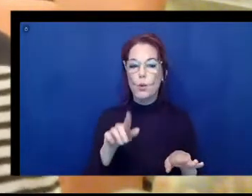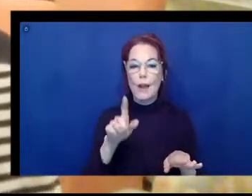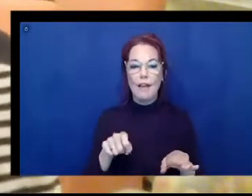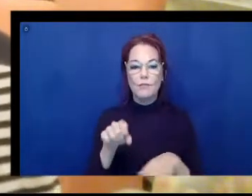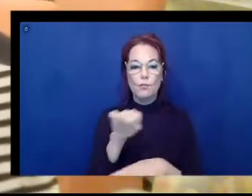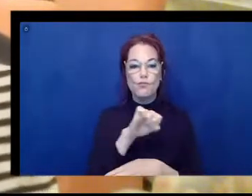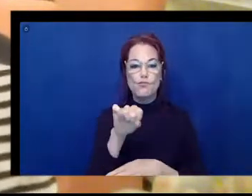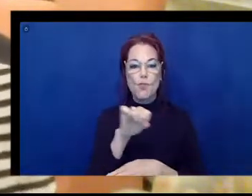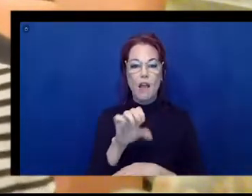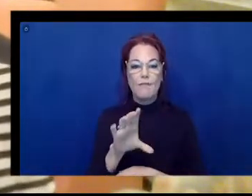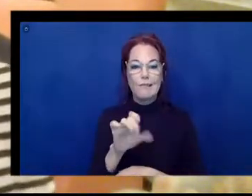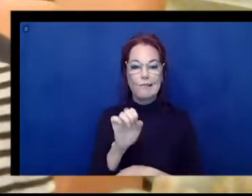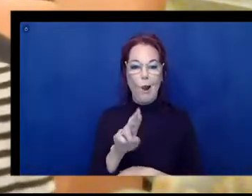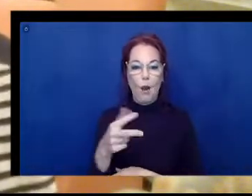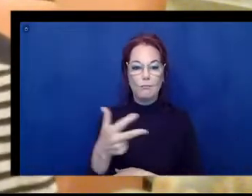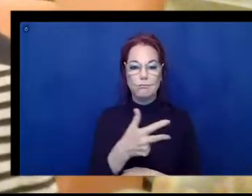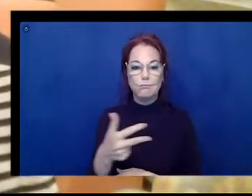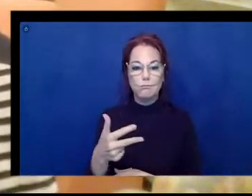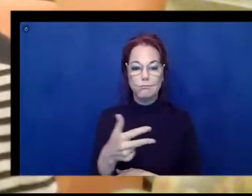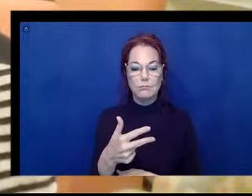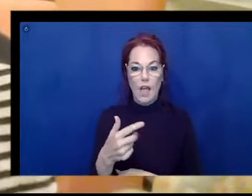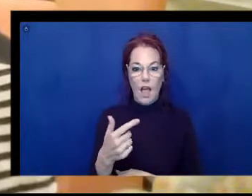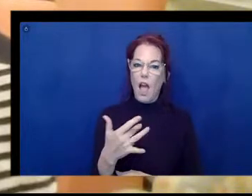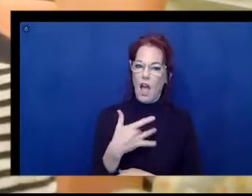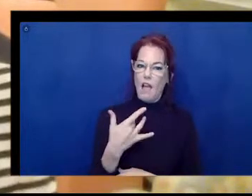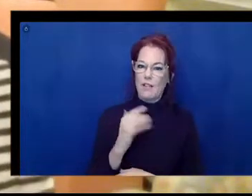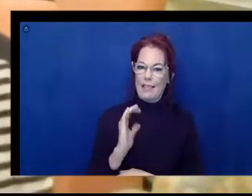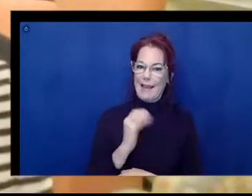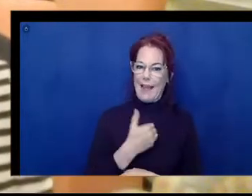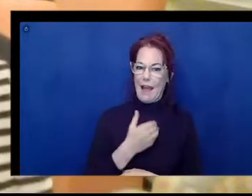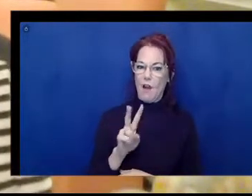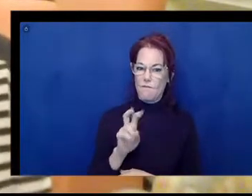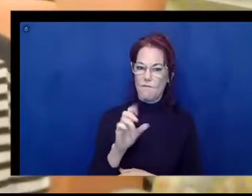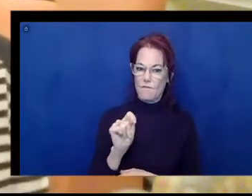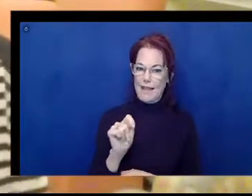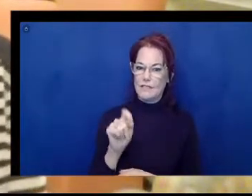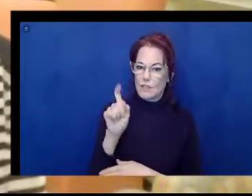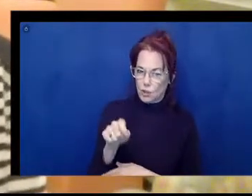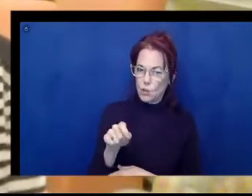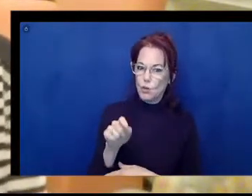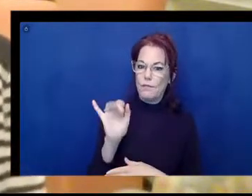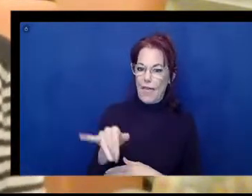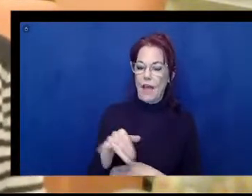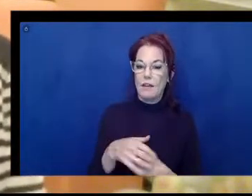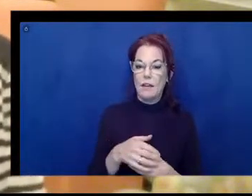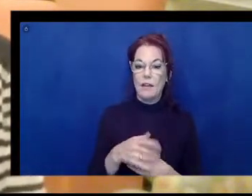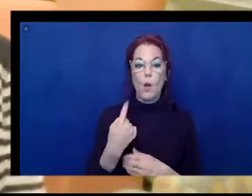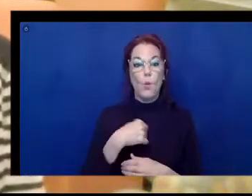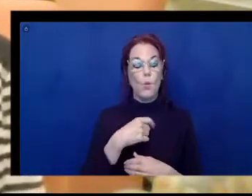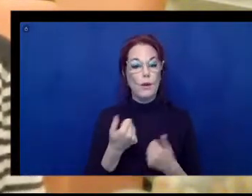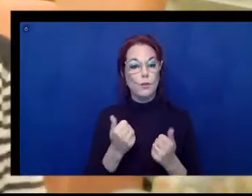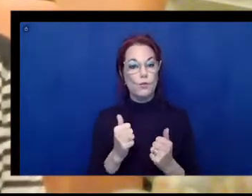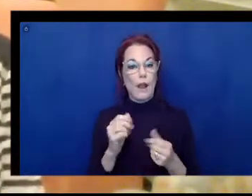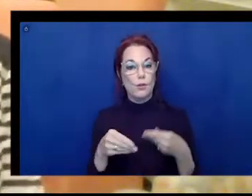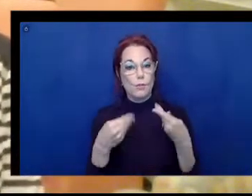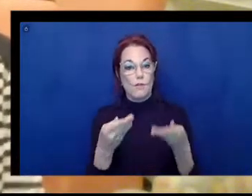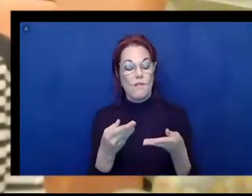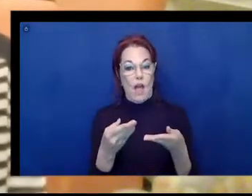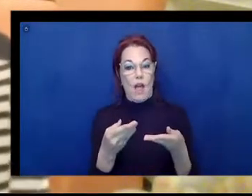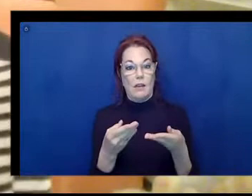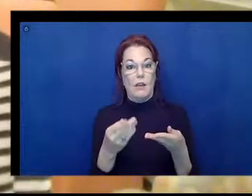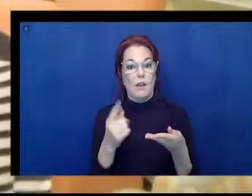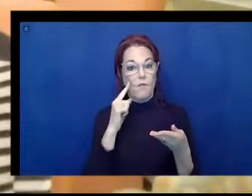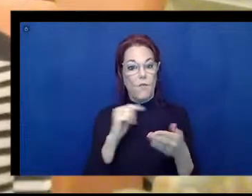that. And so we're developing legislation to provide tax credit to all disabled veterans, no matter what level of